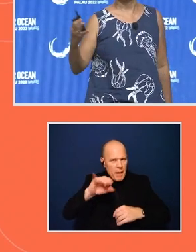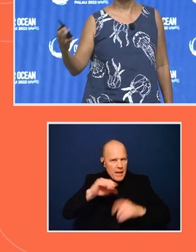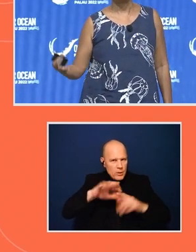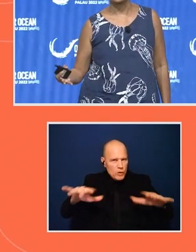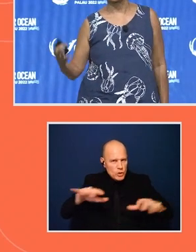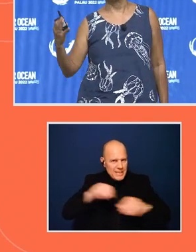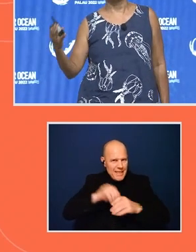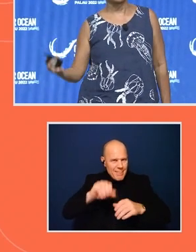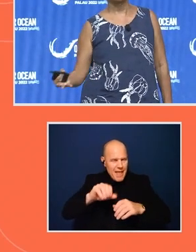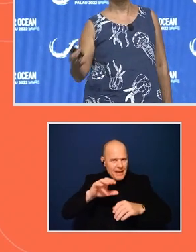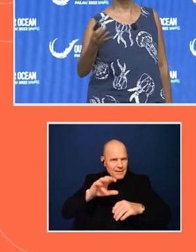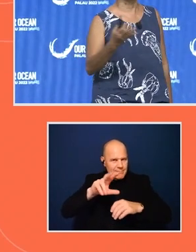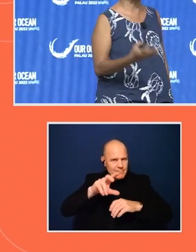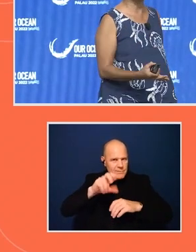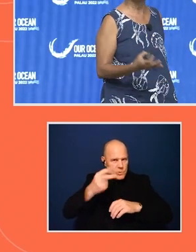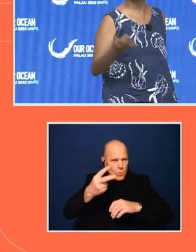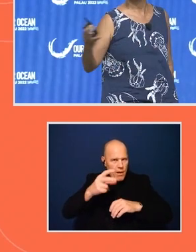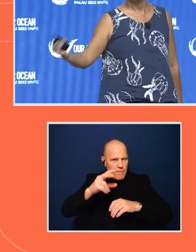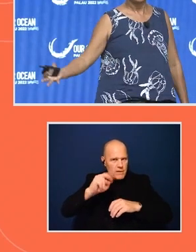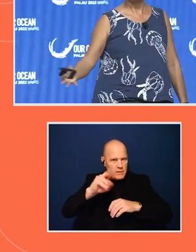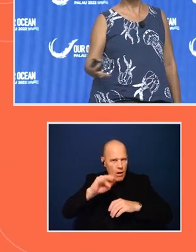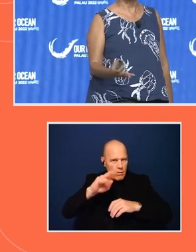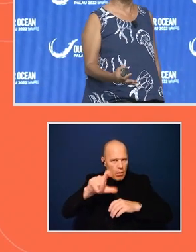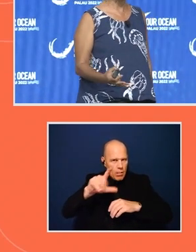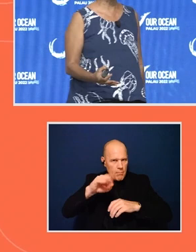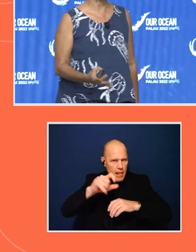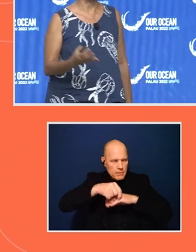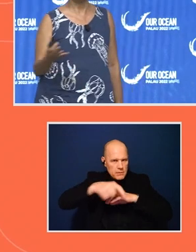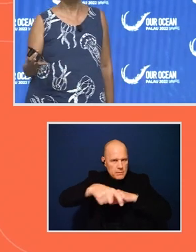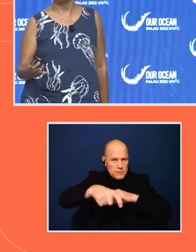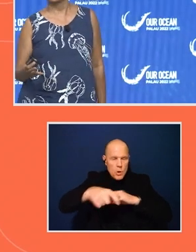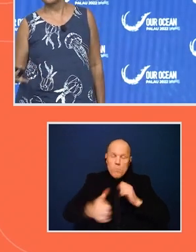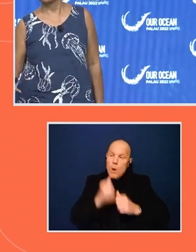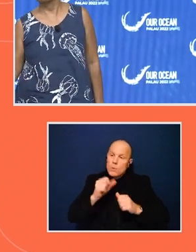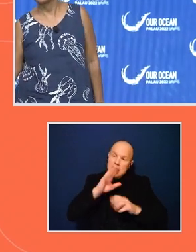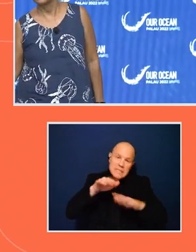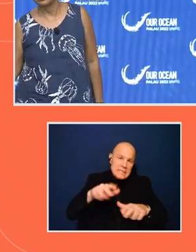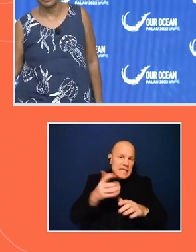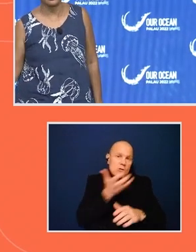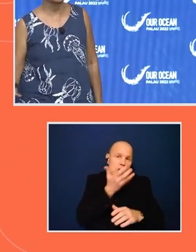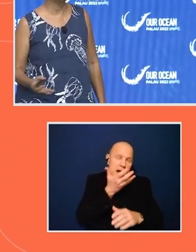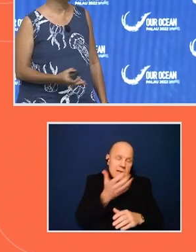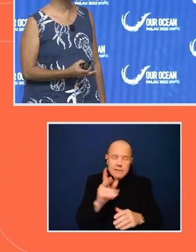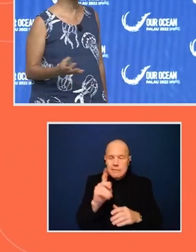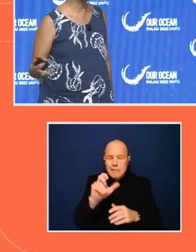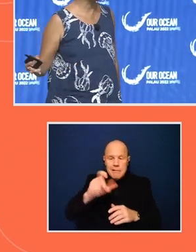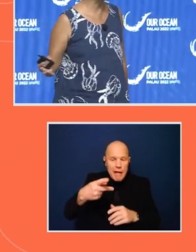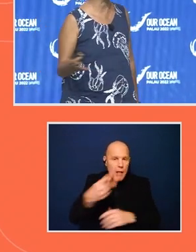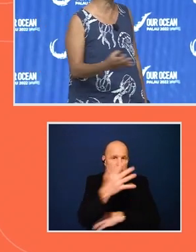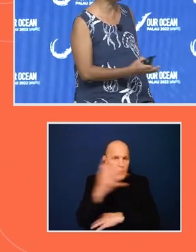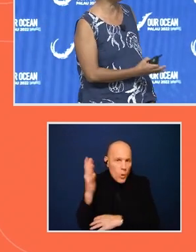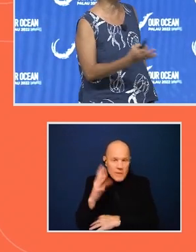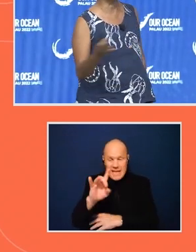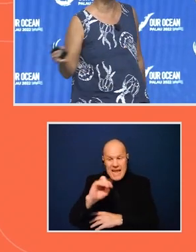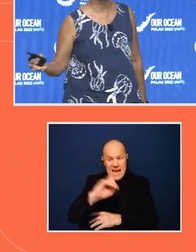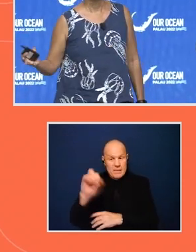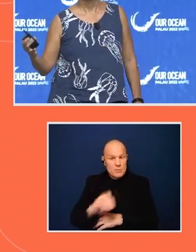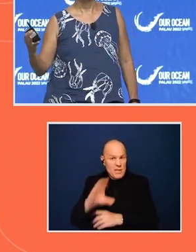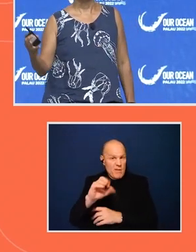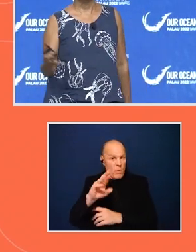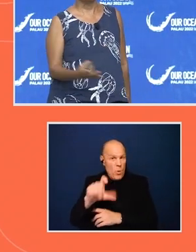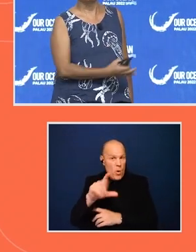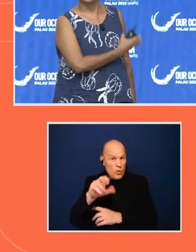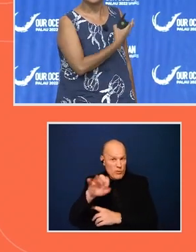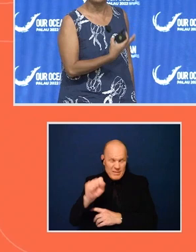where we see 100% of mangroves, seagrass, kelp forests, and 83% of coral reefs. So, so much of the beauty and